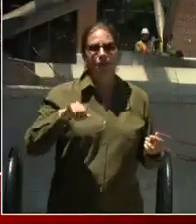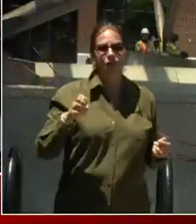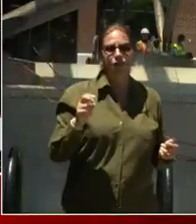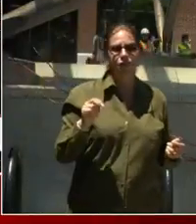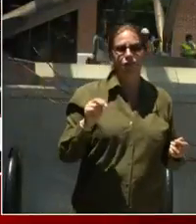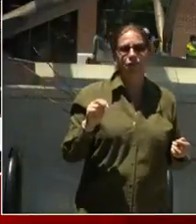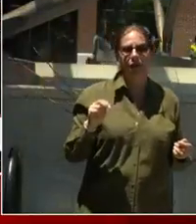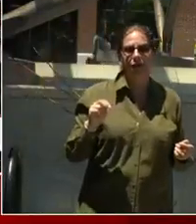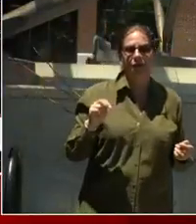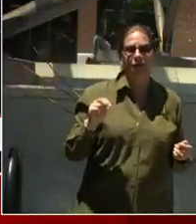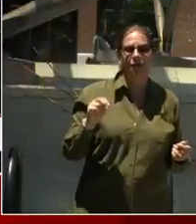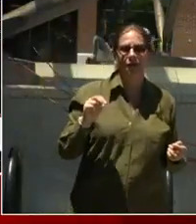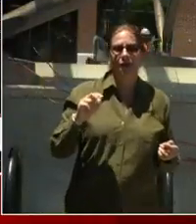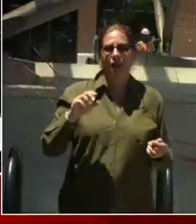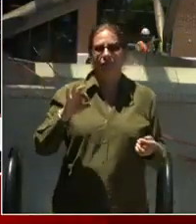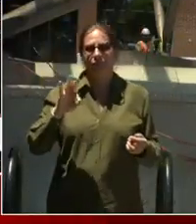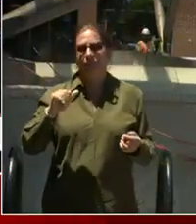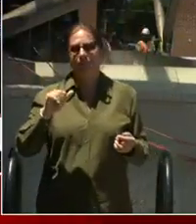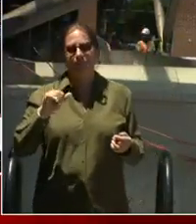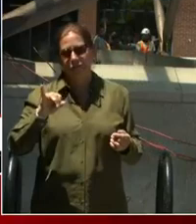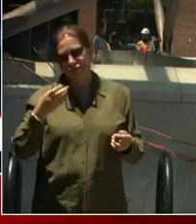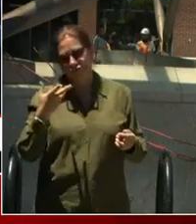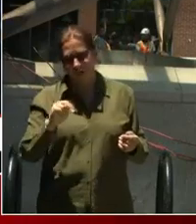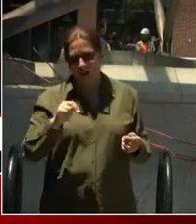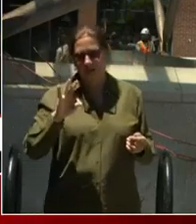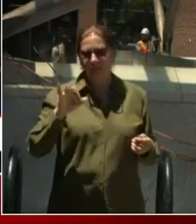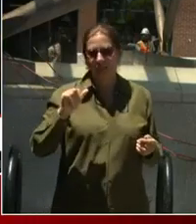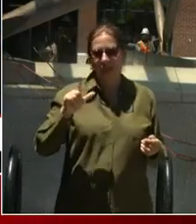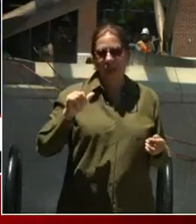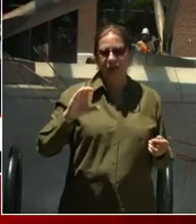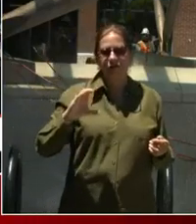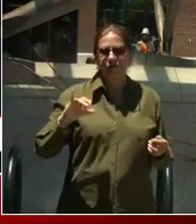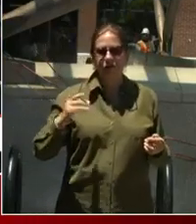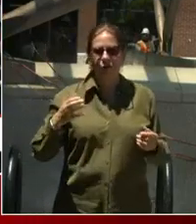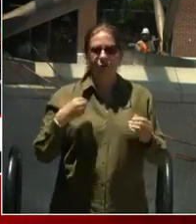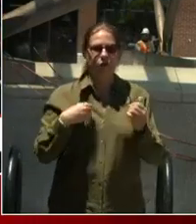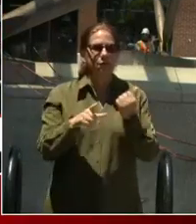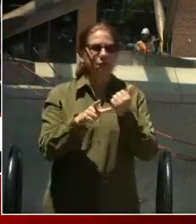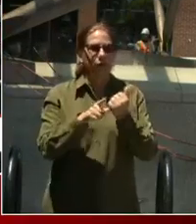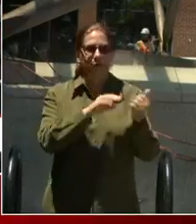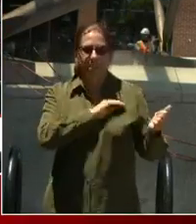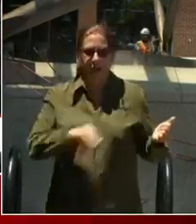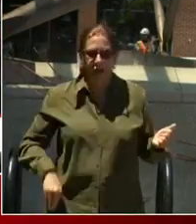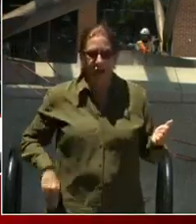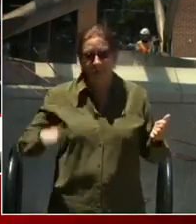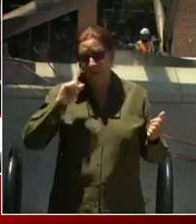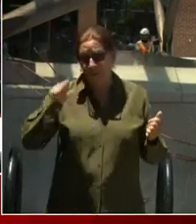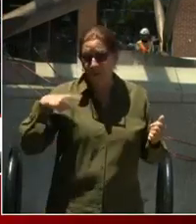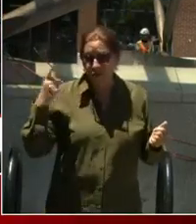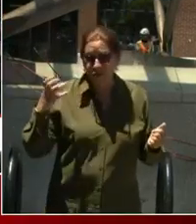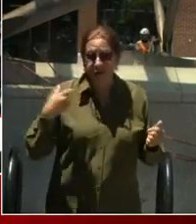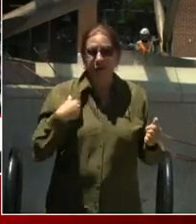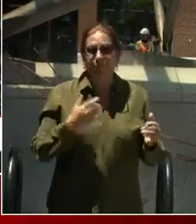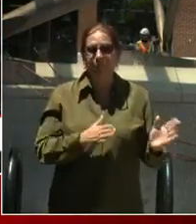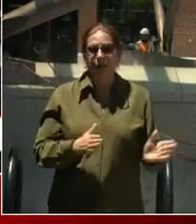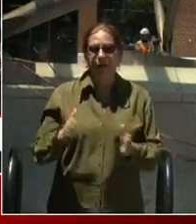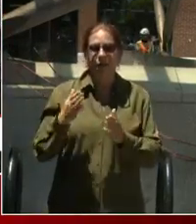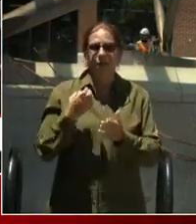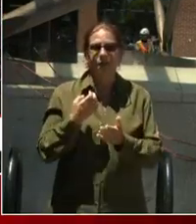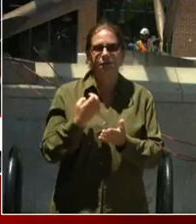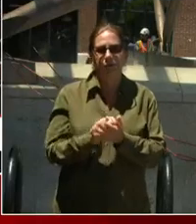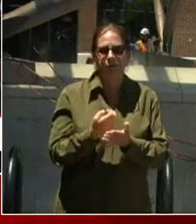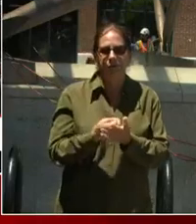Development and welcome. We are excited to be here today because what we're doing today is we're starting a new campaign